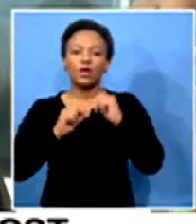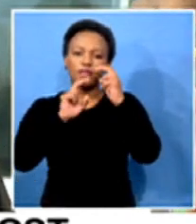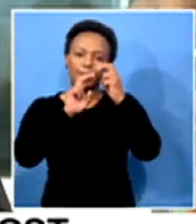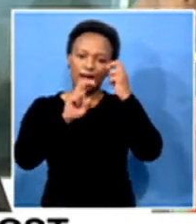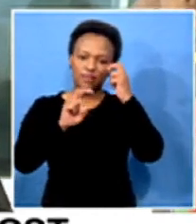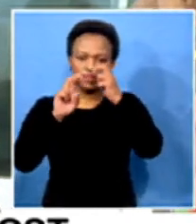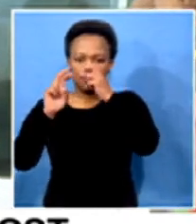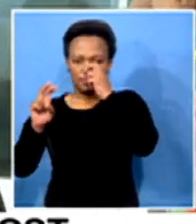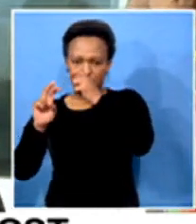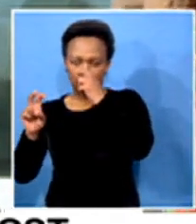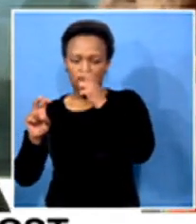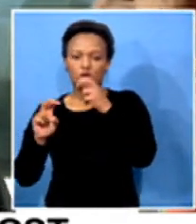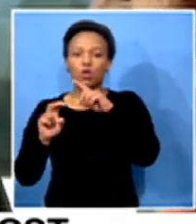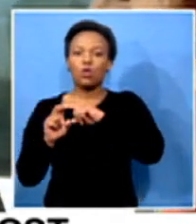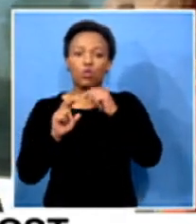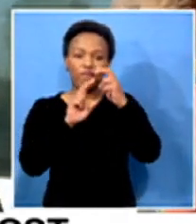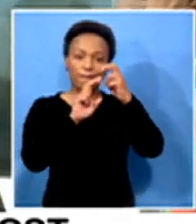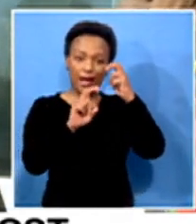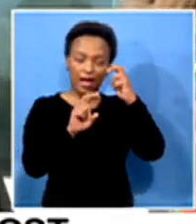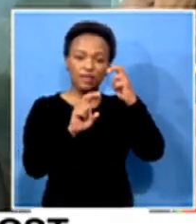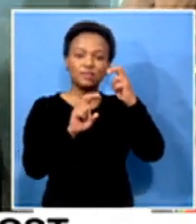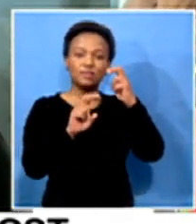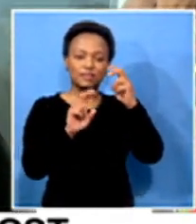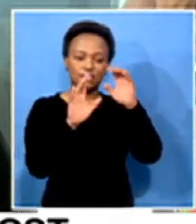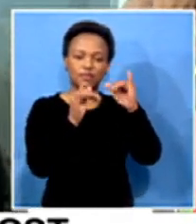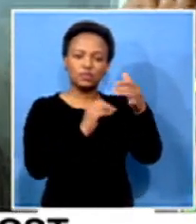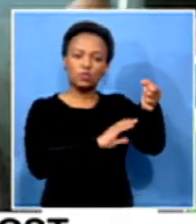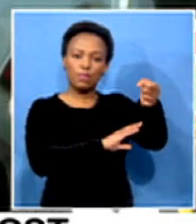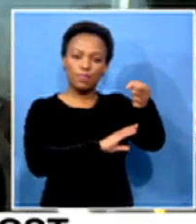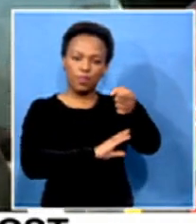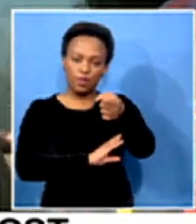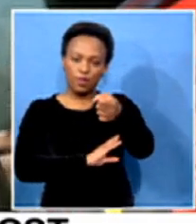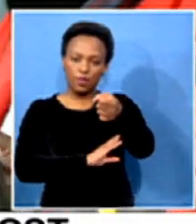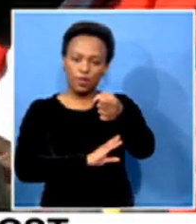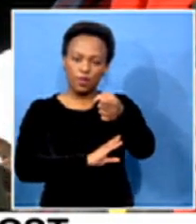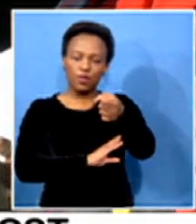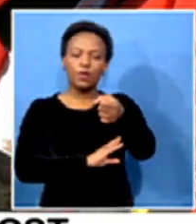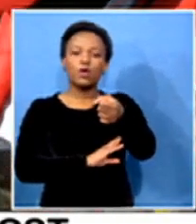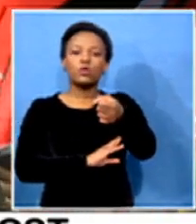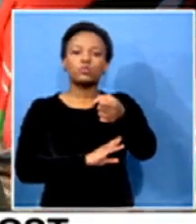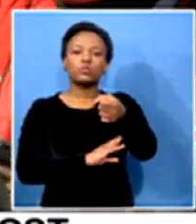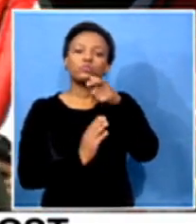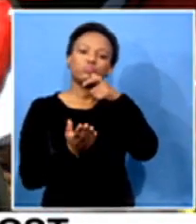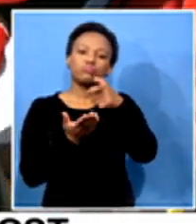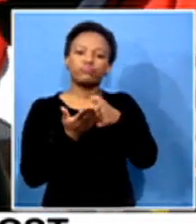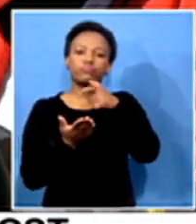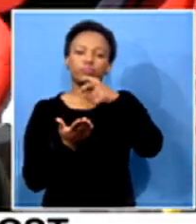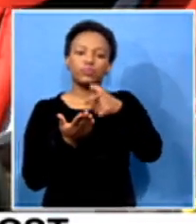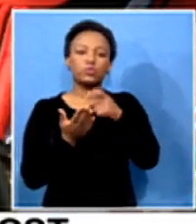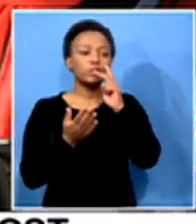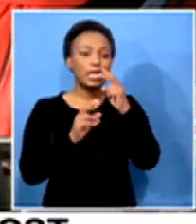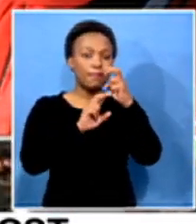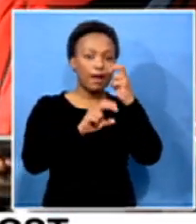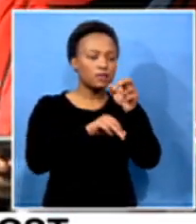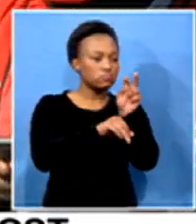whereby there is a bus committee which was appointed to make suggestions and going forward to see the buses being